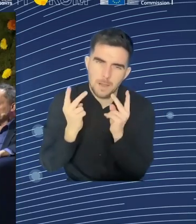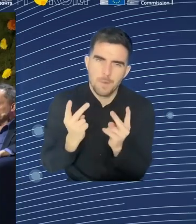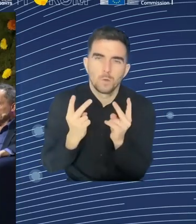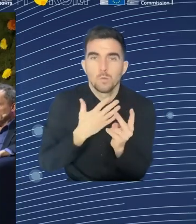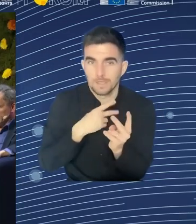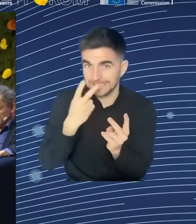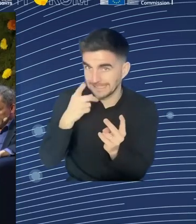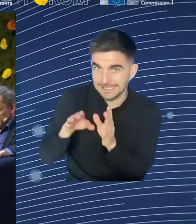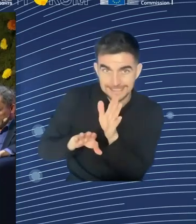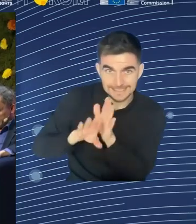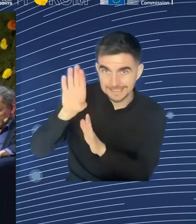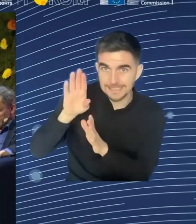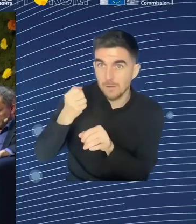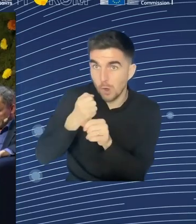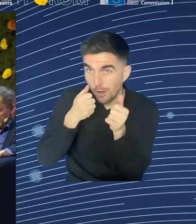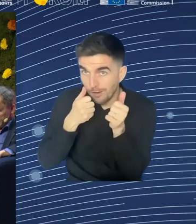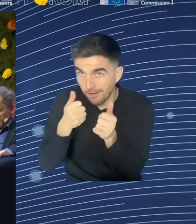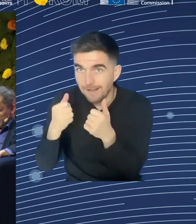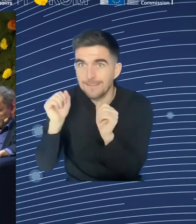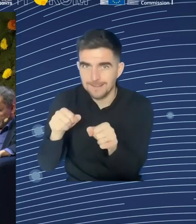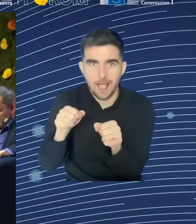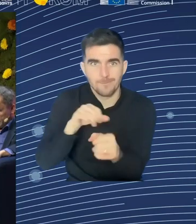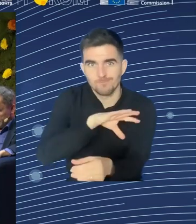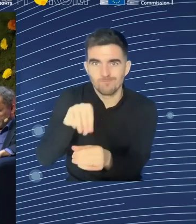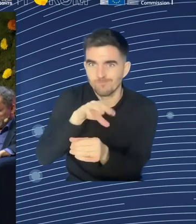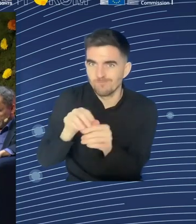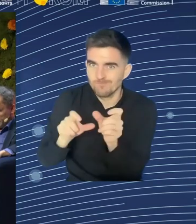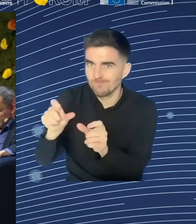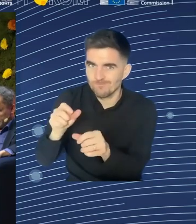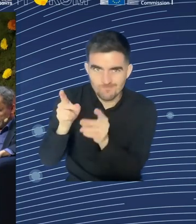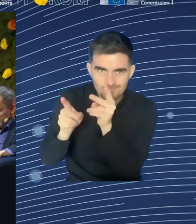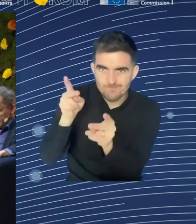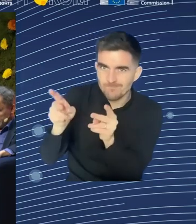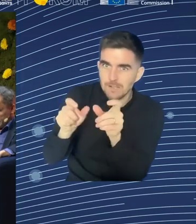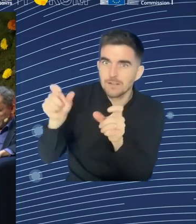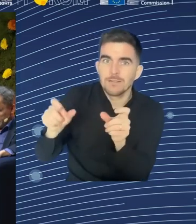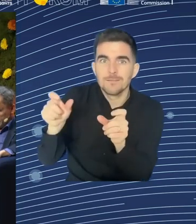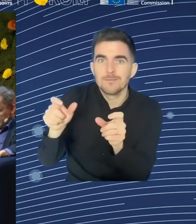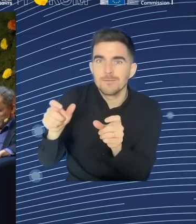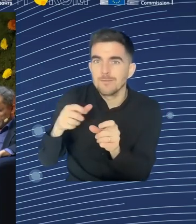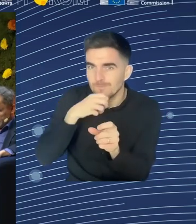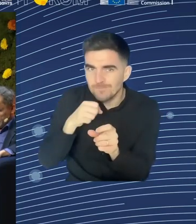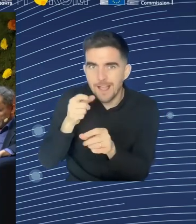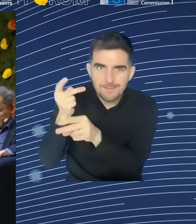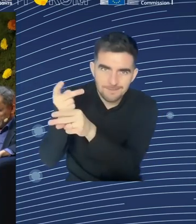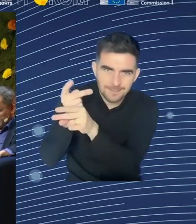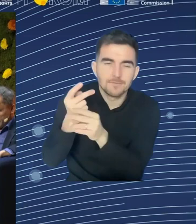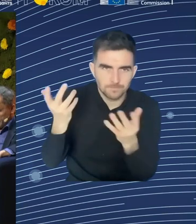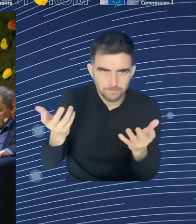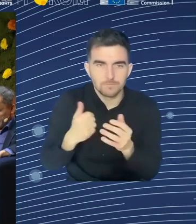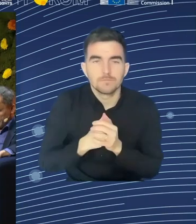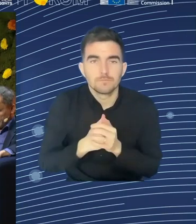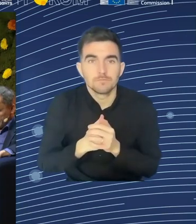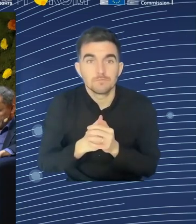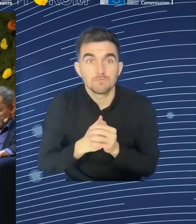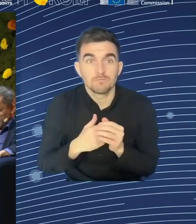So for me, these are the three most important ones. And then what I would stress is that migration is one of